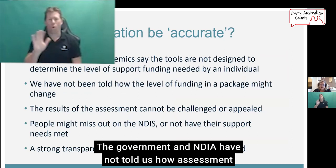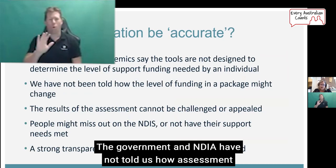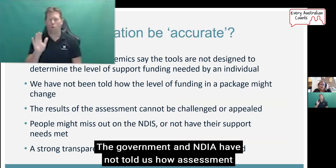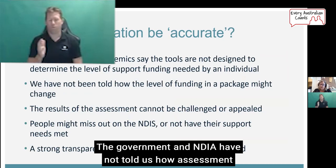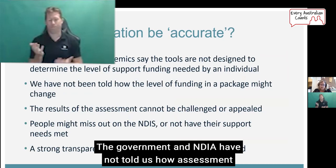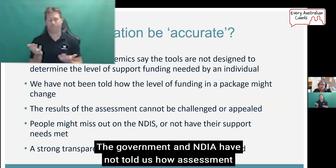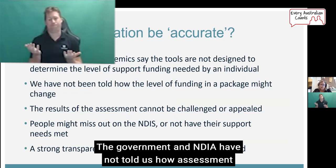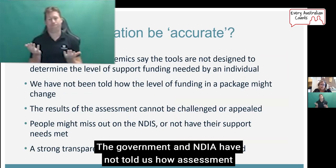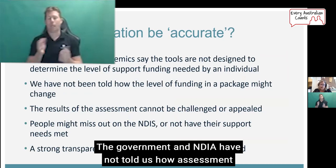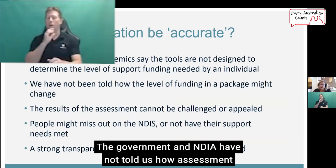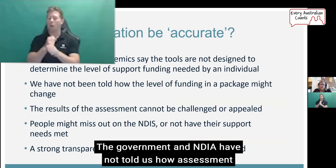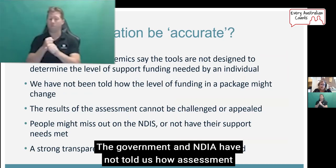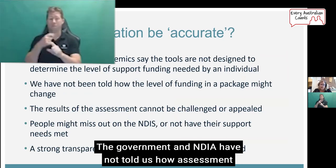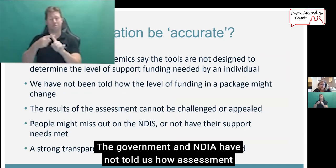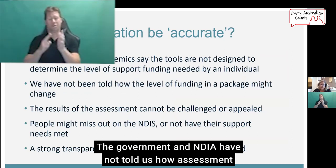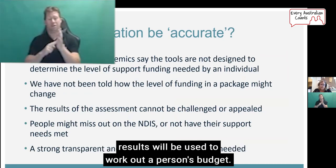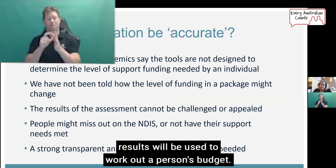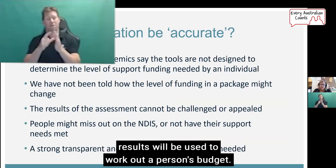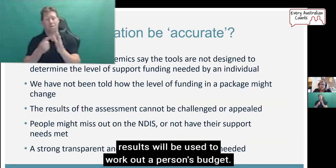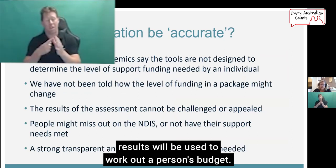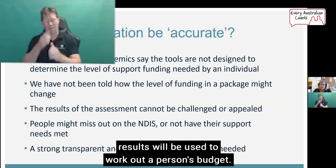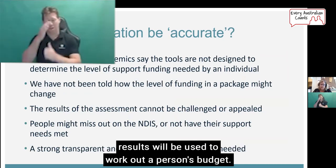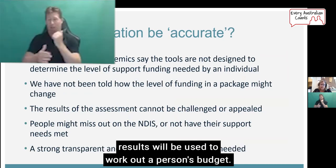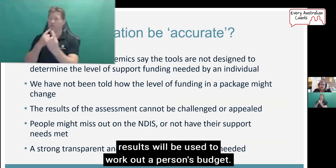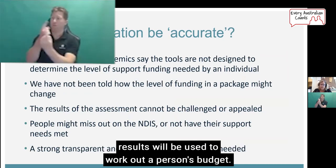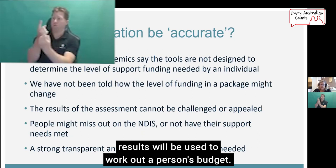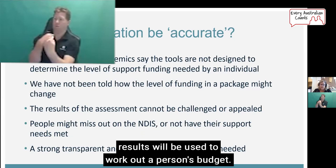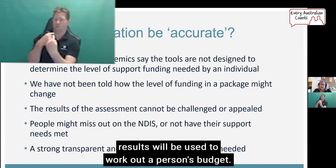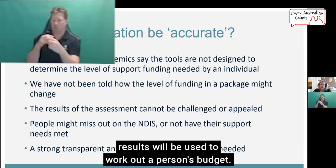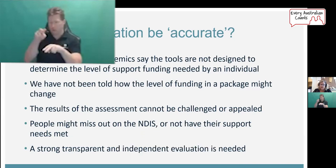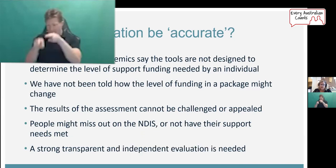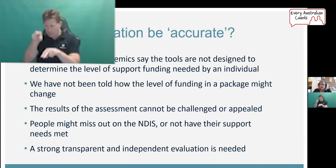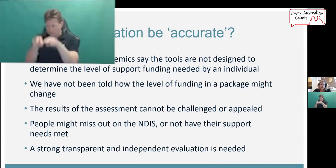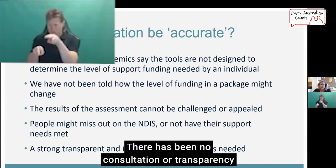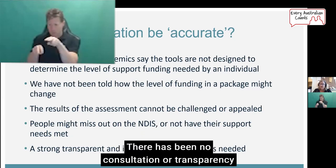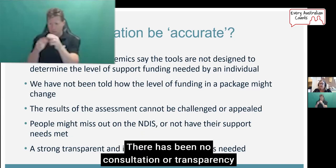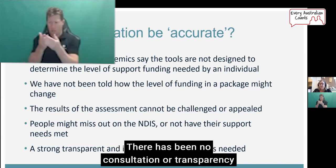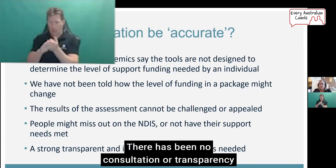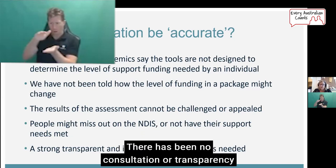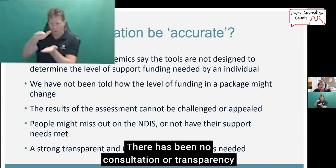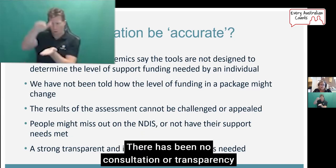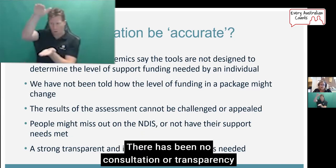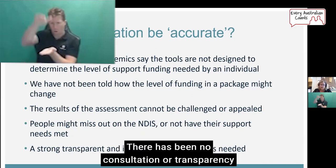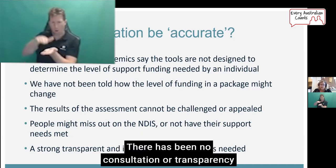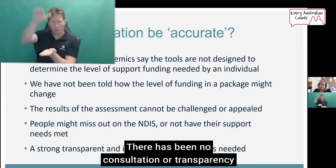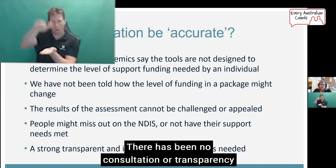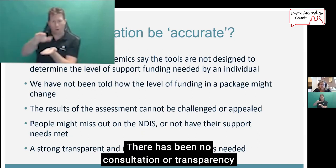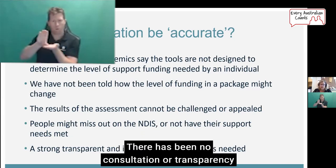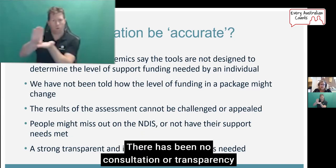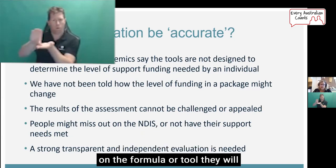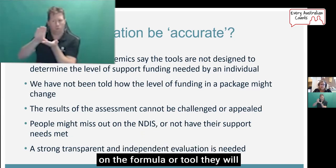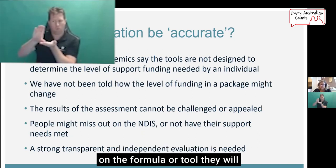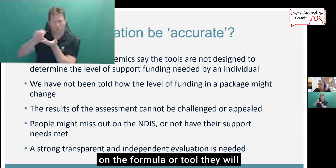NDIA have not told us how assessment results will be used to work out a person's budget. There has been no consultation or